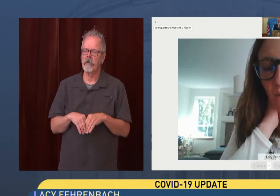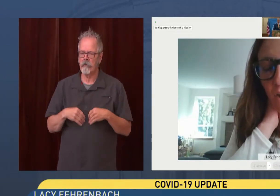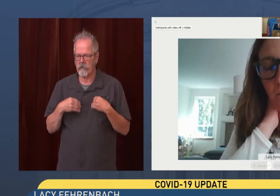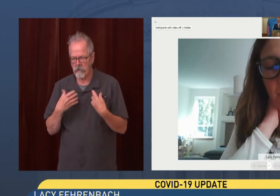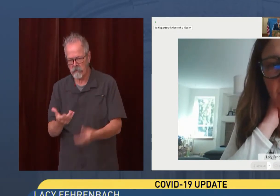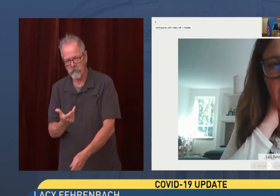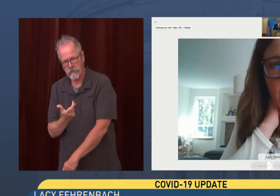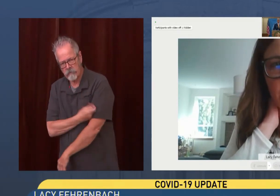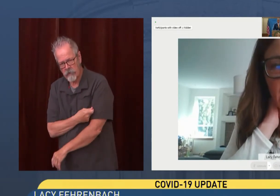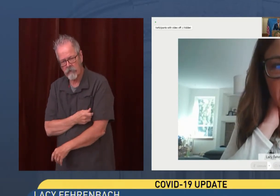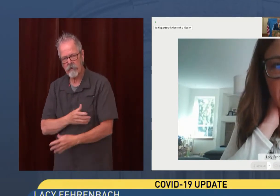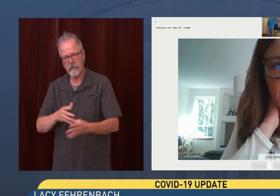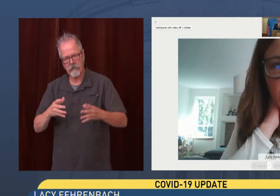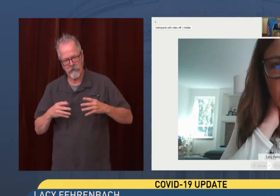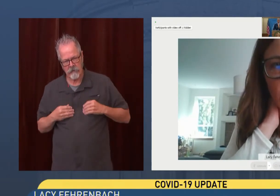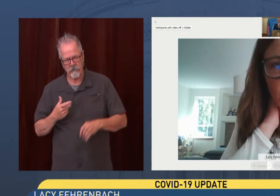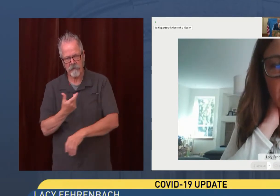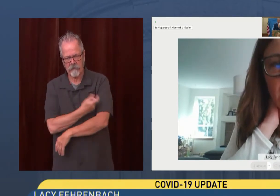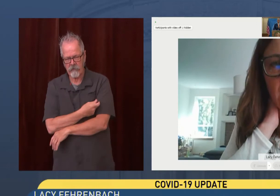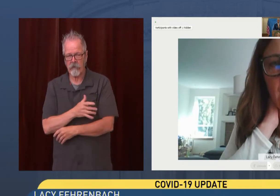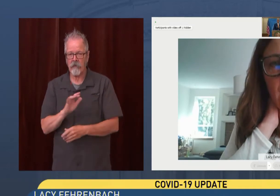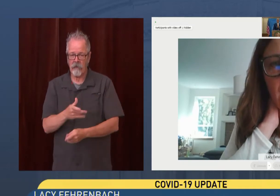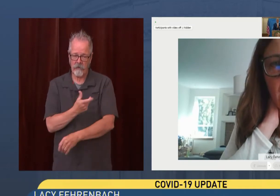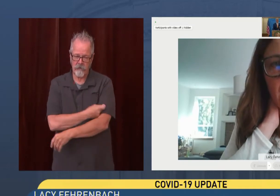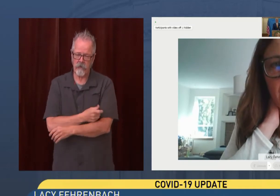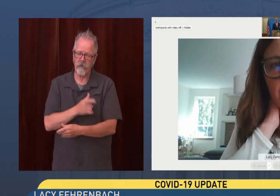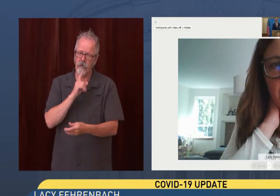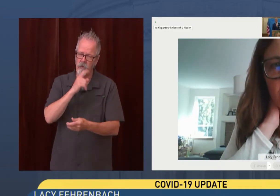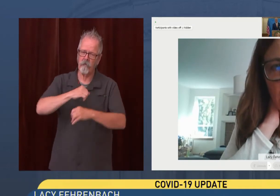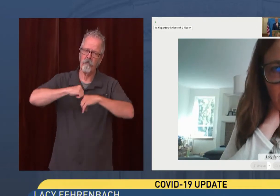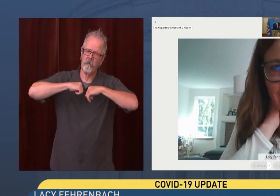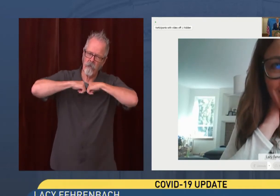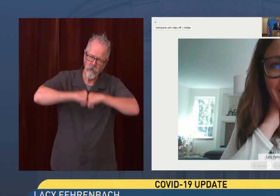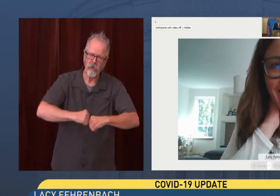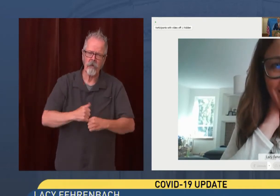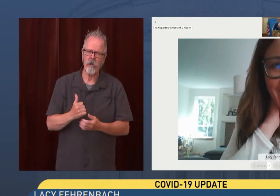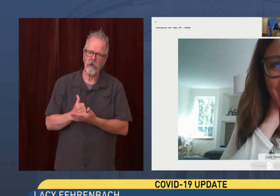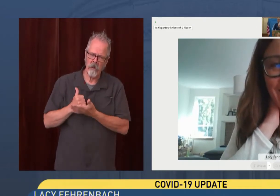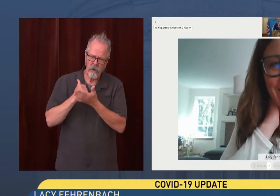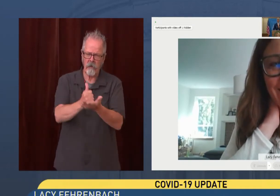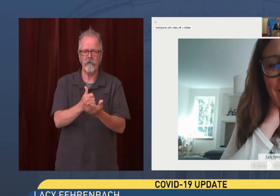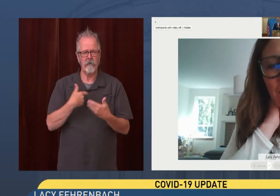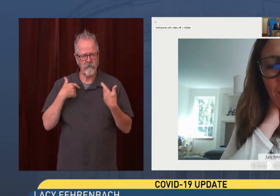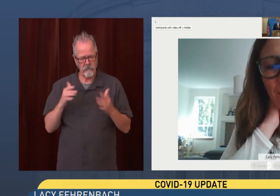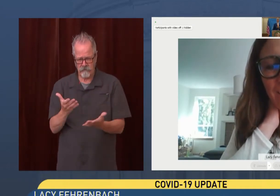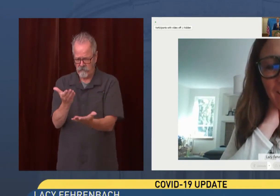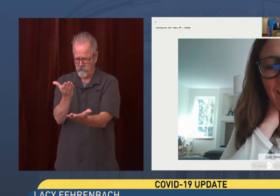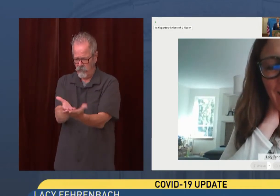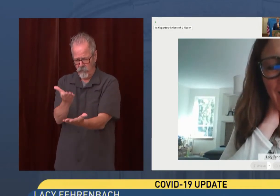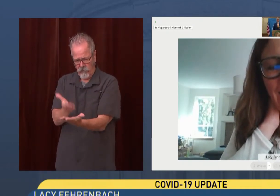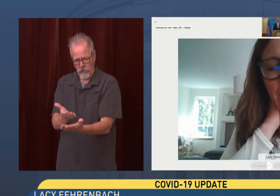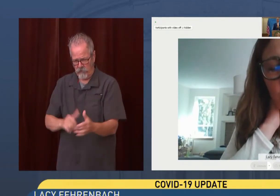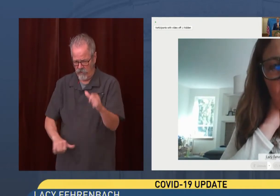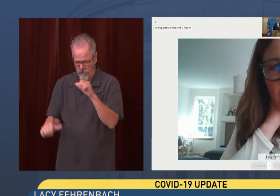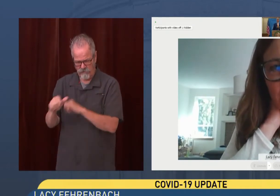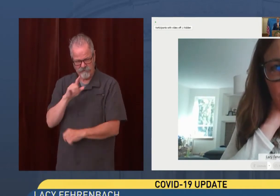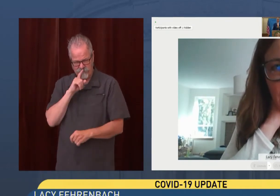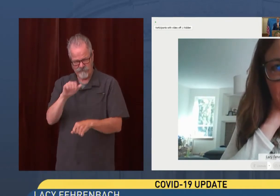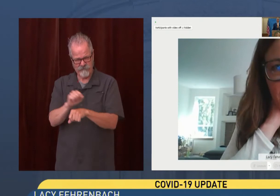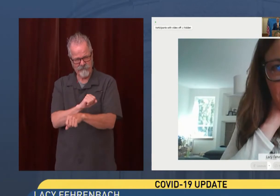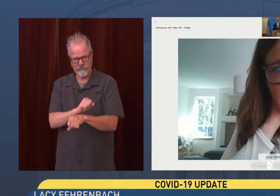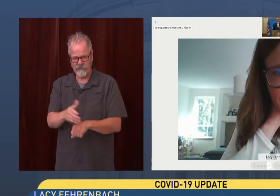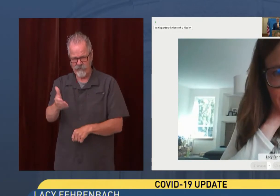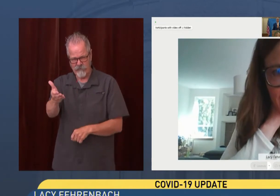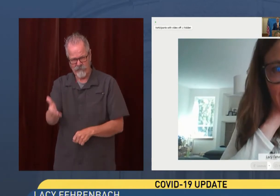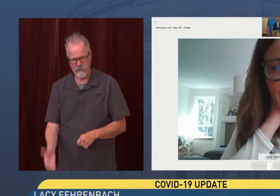The vaccines are very protective, as you've heard, generally, and against the Delta variant. And the